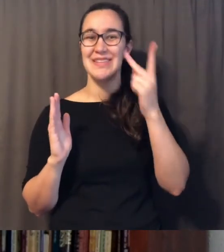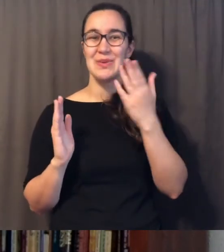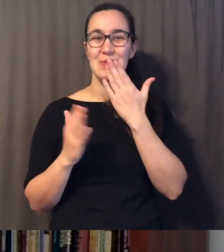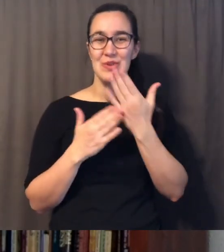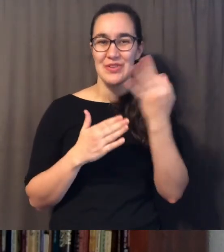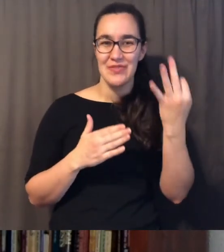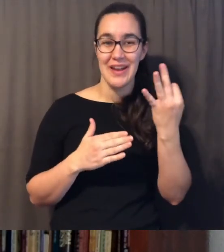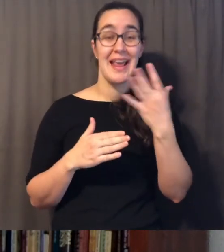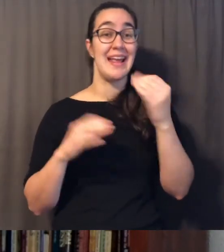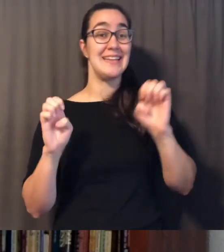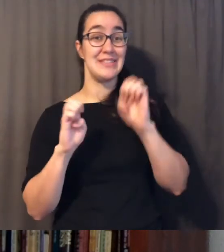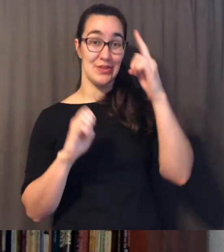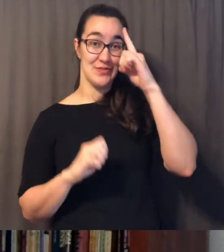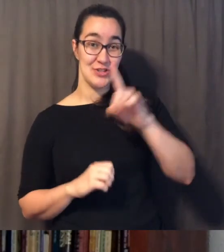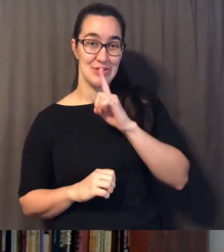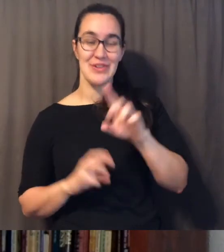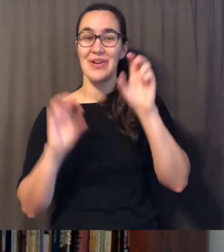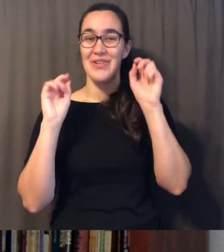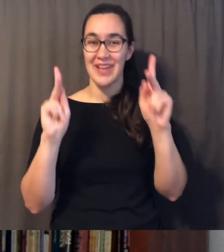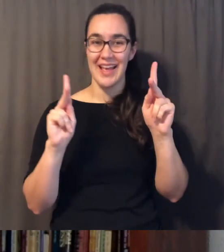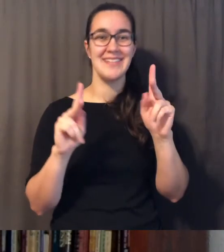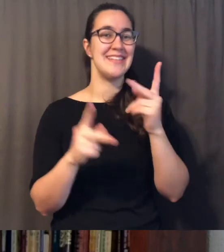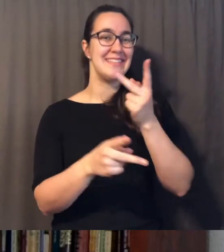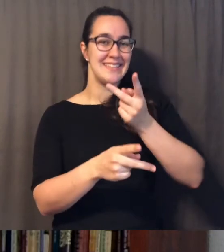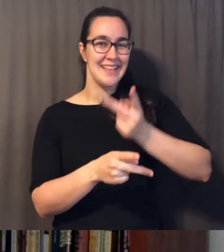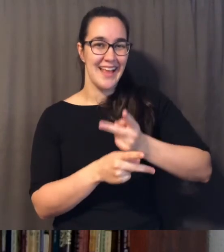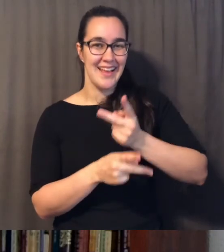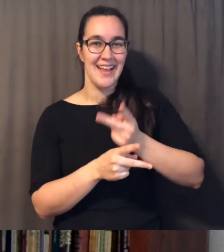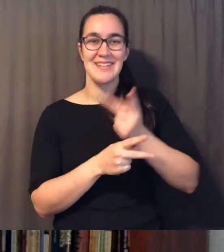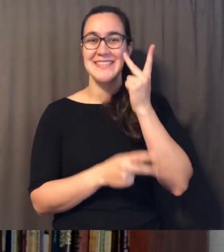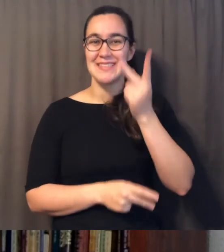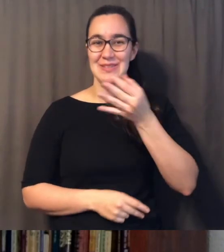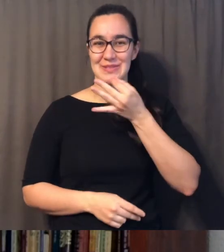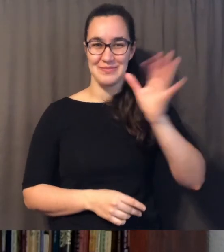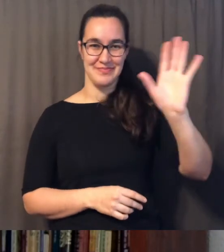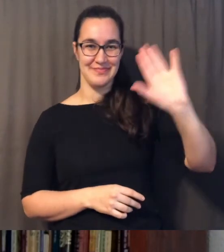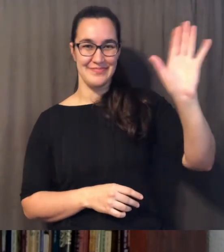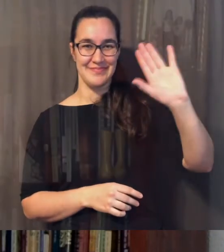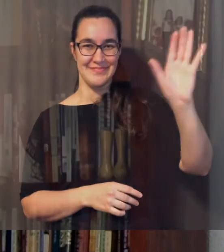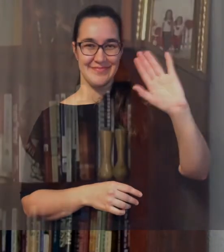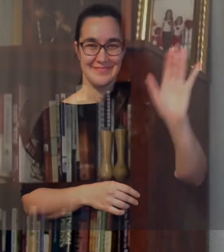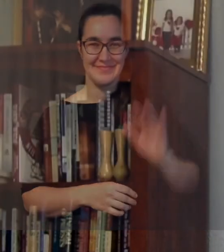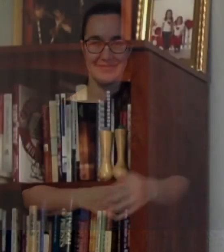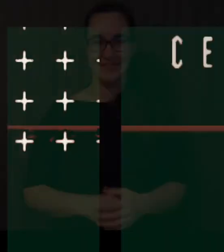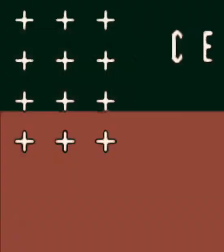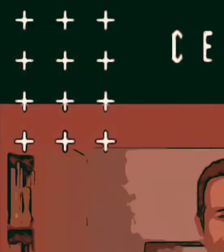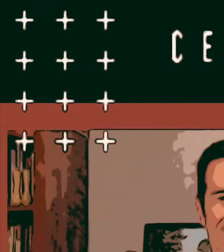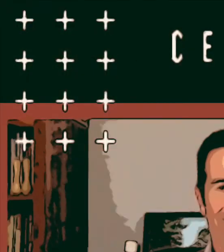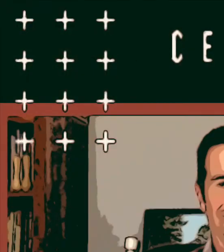and easter for sure all right so take care and uh we will see you soon bye